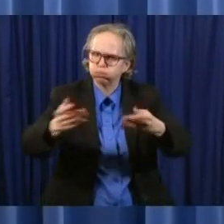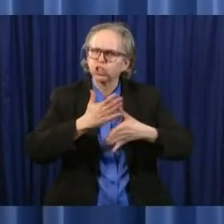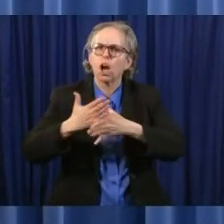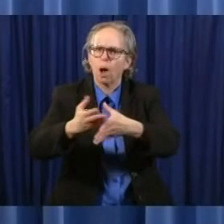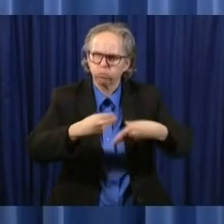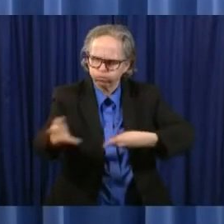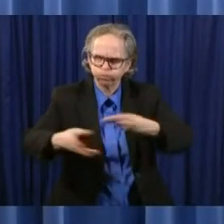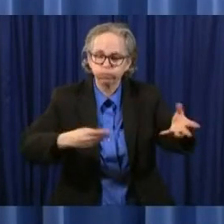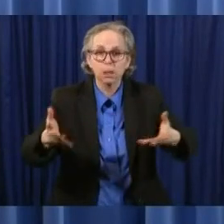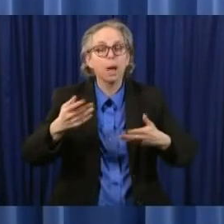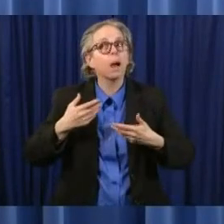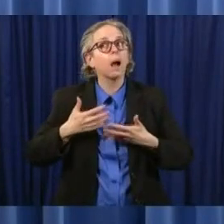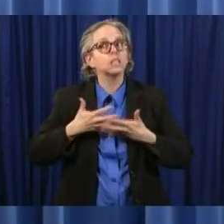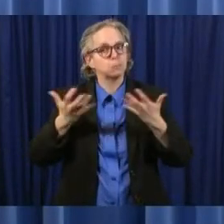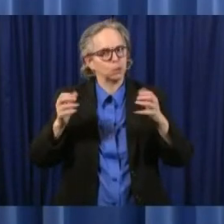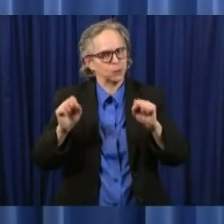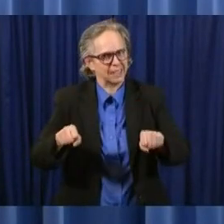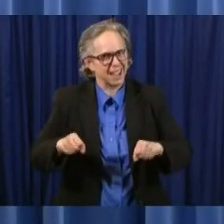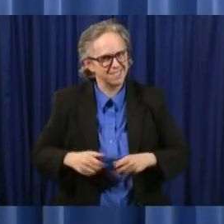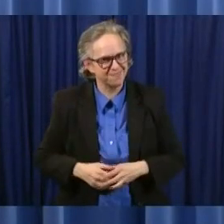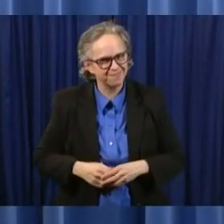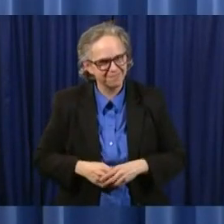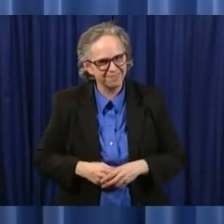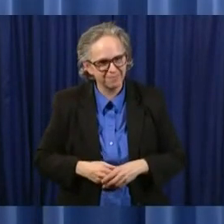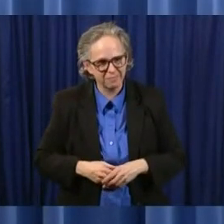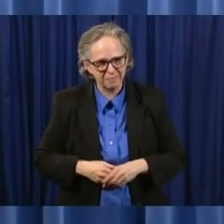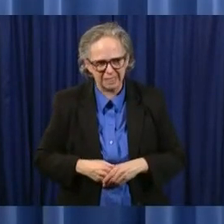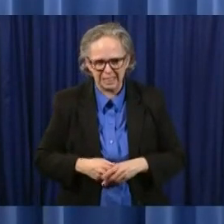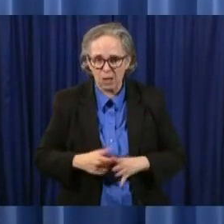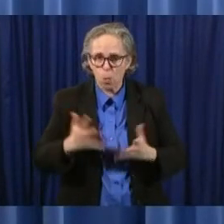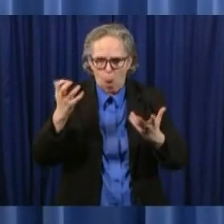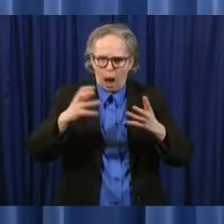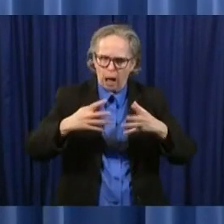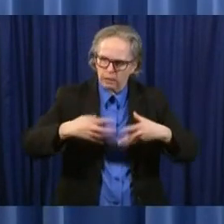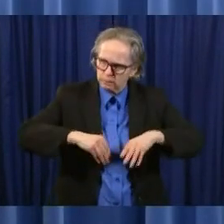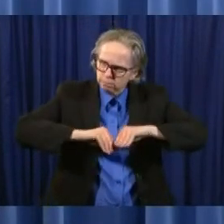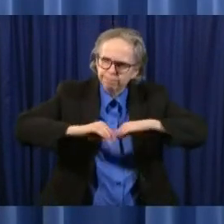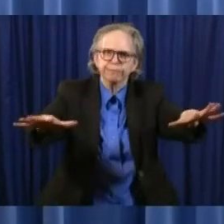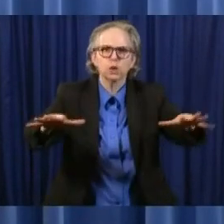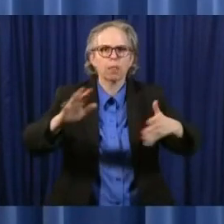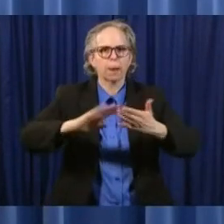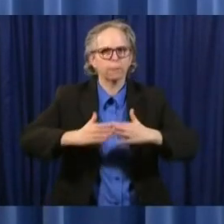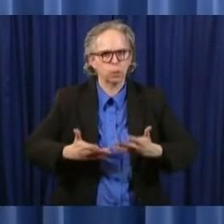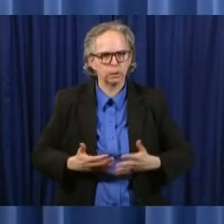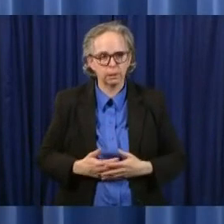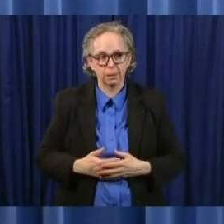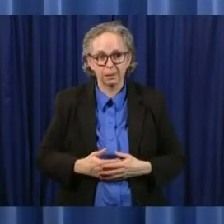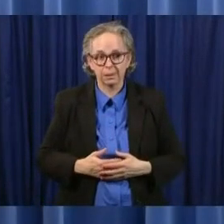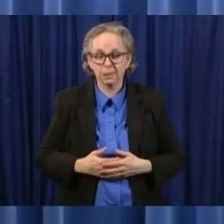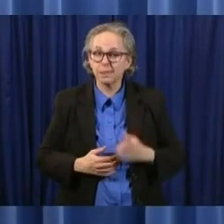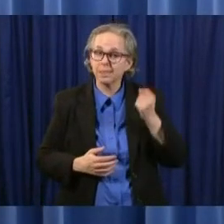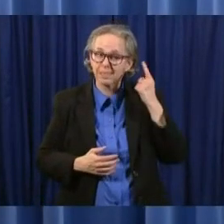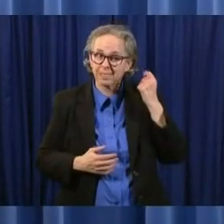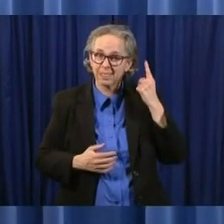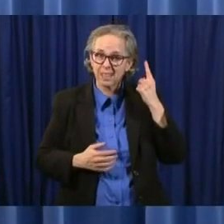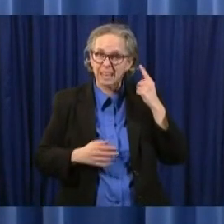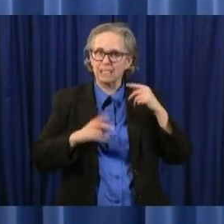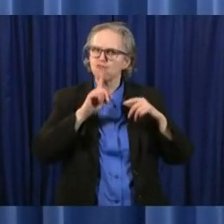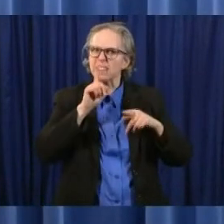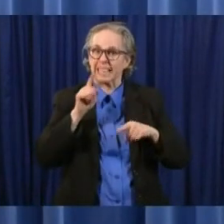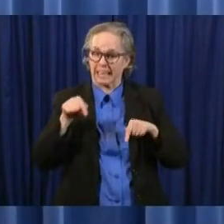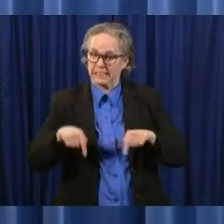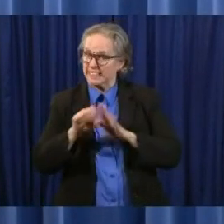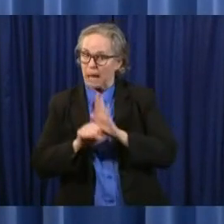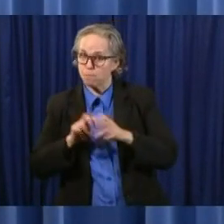can uh out out into the communities uh so it is a national problem it is not unique to